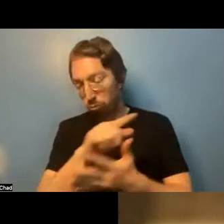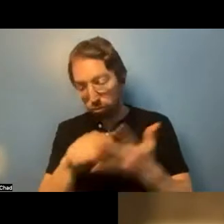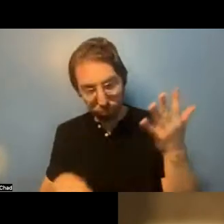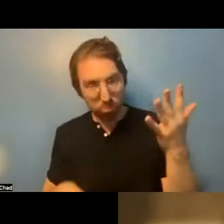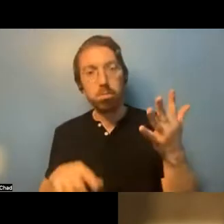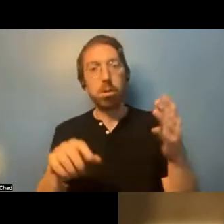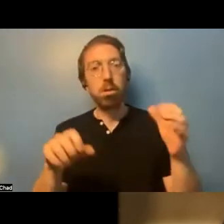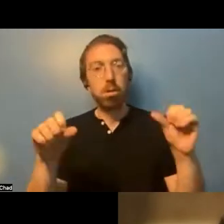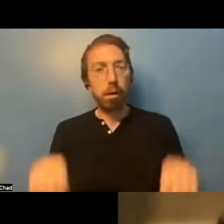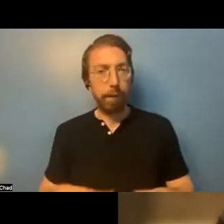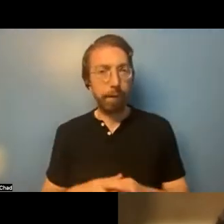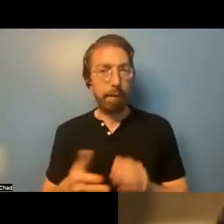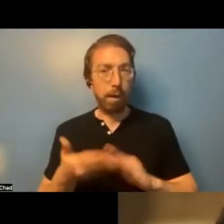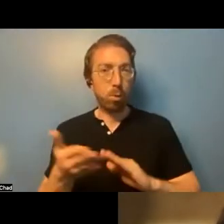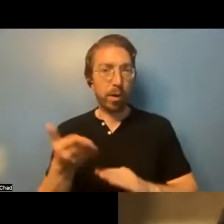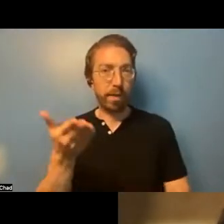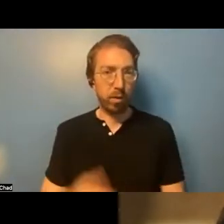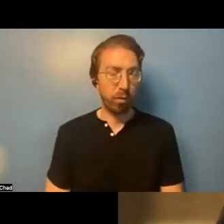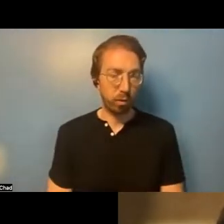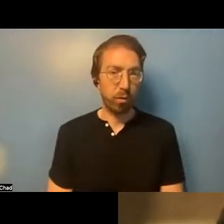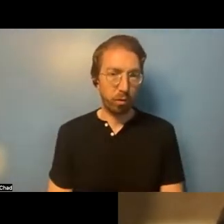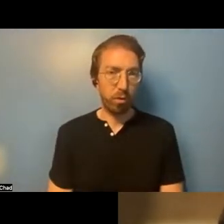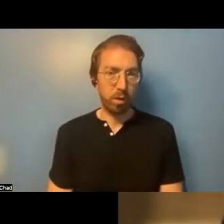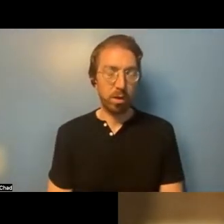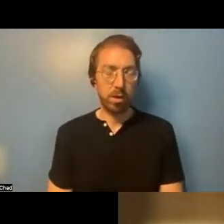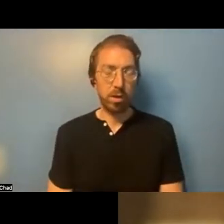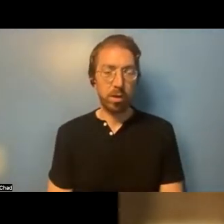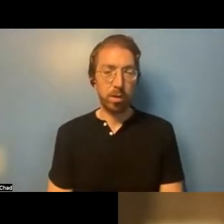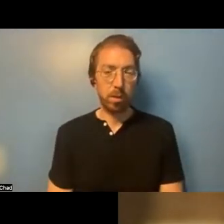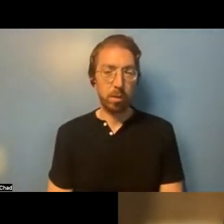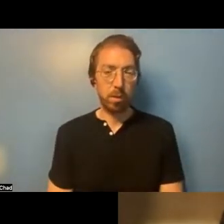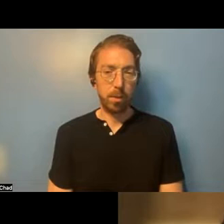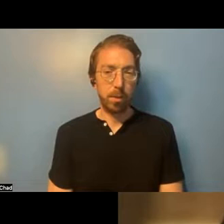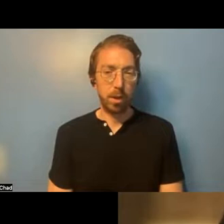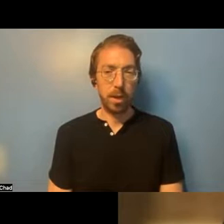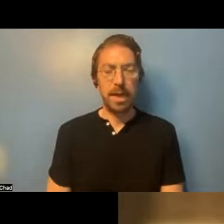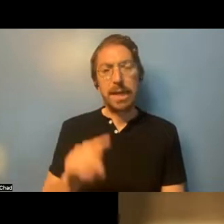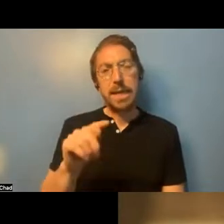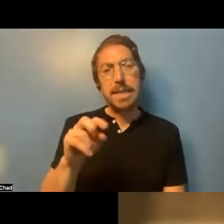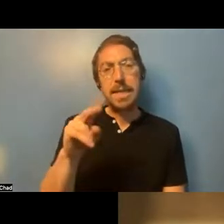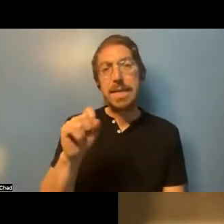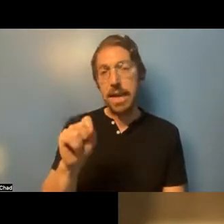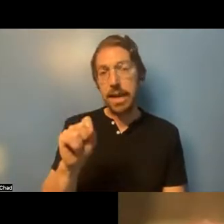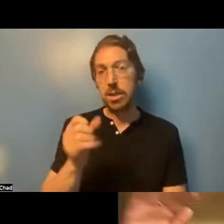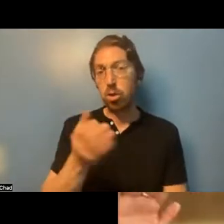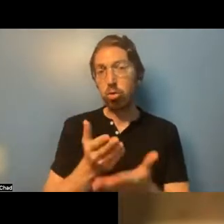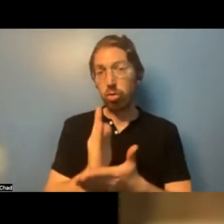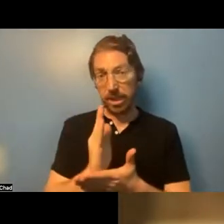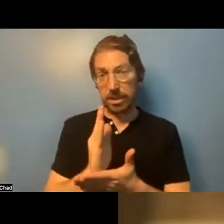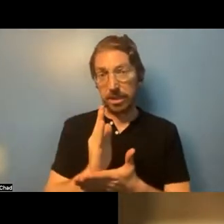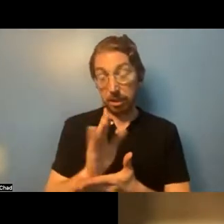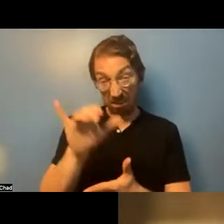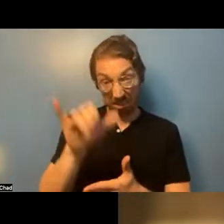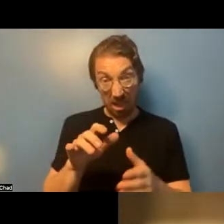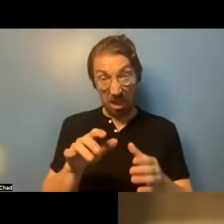tenants' rights related to within supportive housing are the same across the boroughs, across different